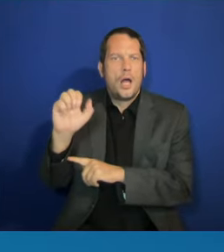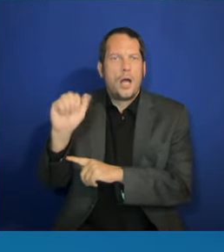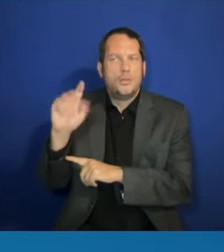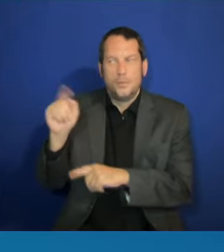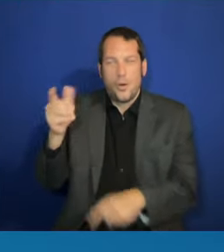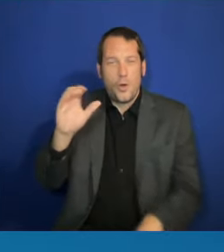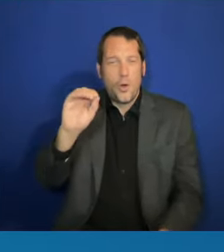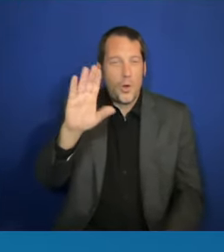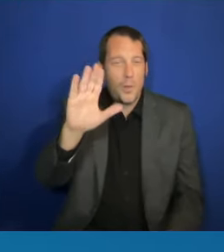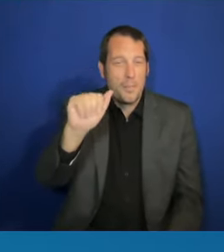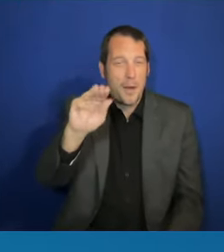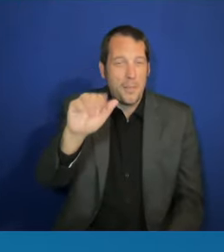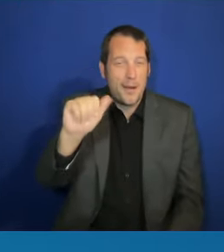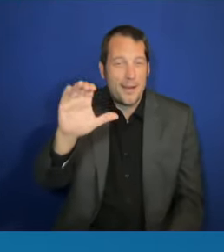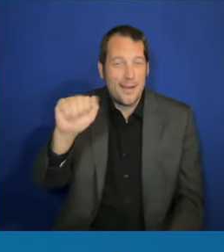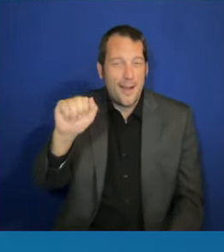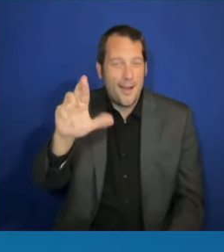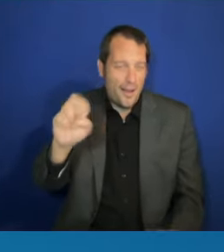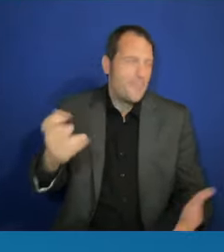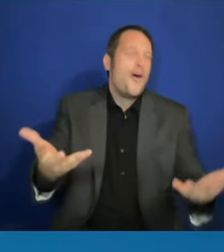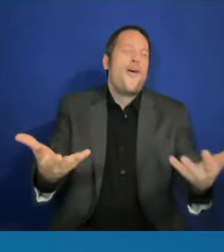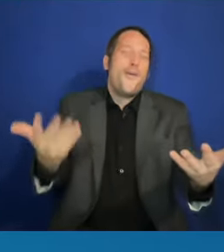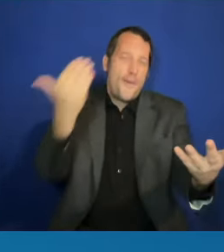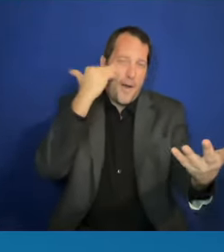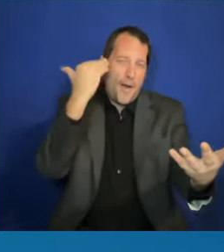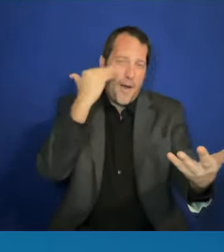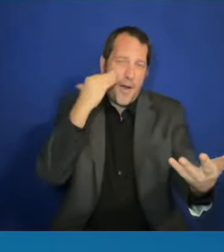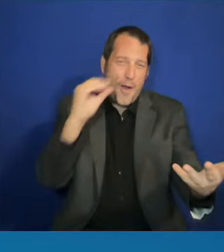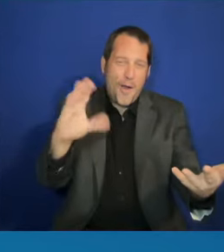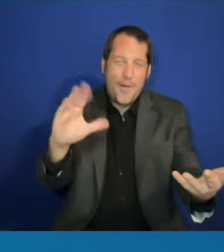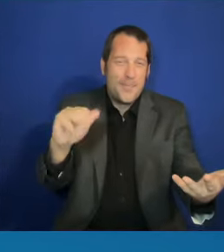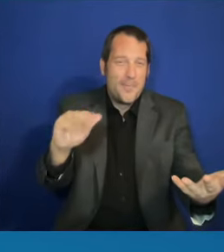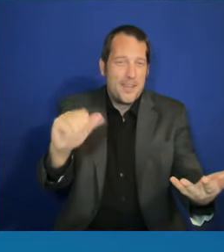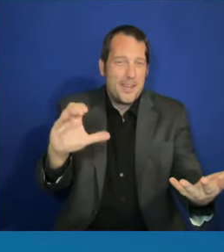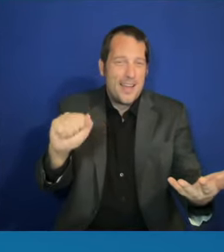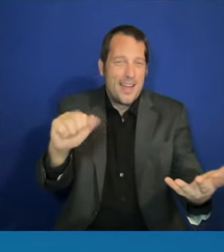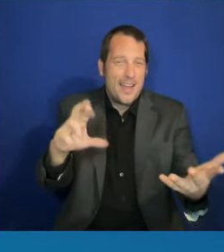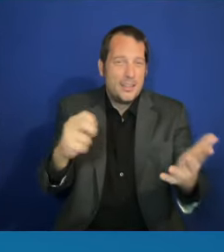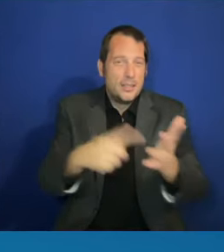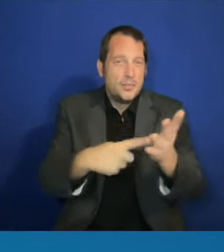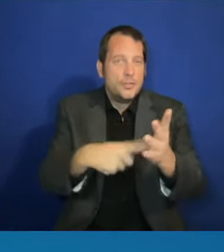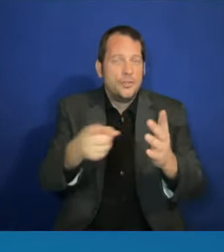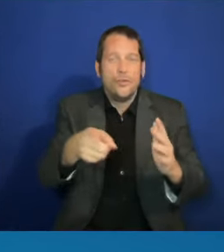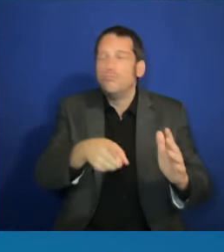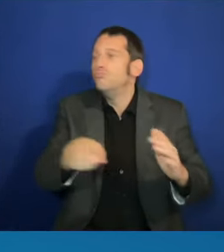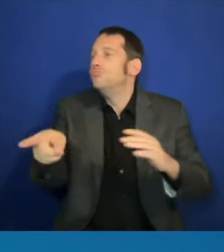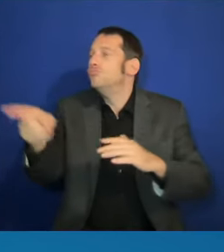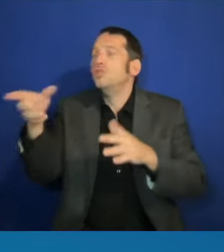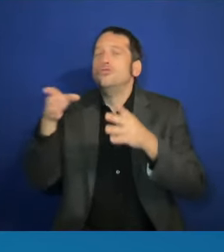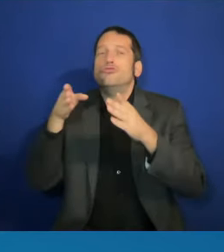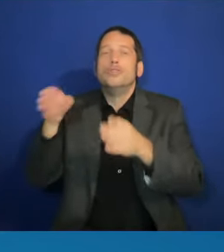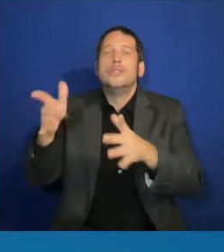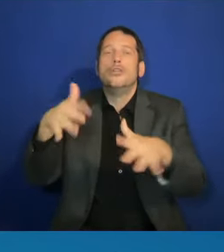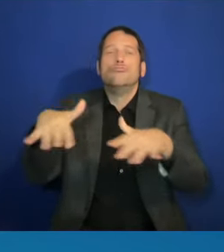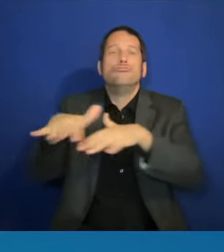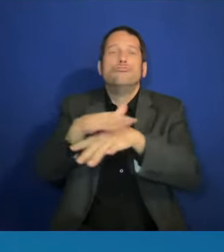You know, sometimes you go in the street and you say to the guys on the other side, and they say, I'm with